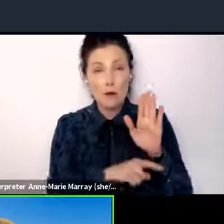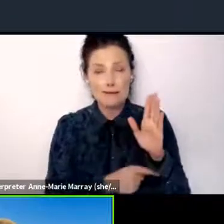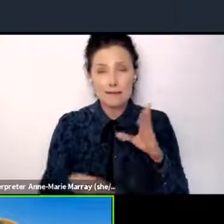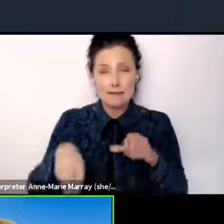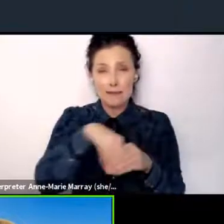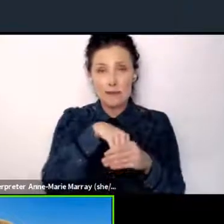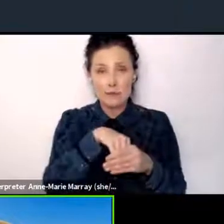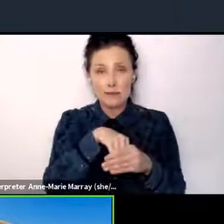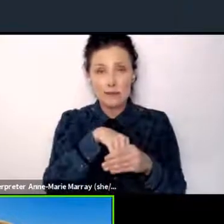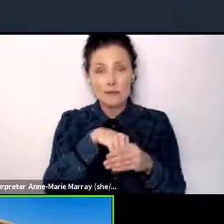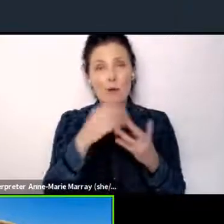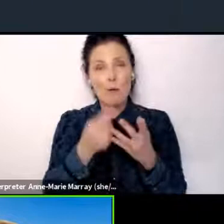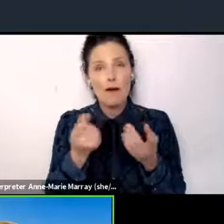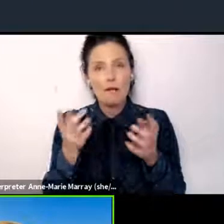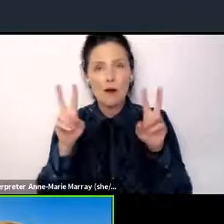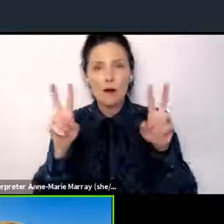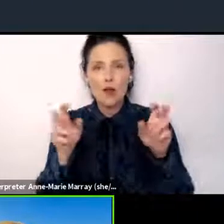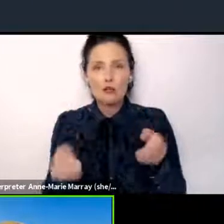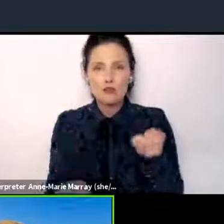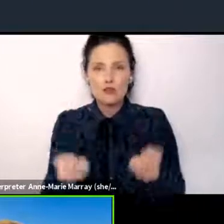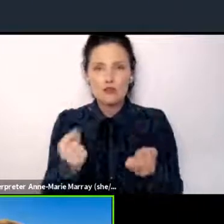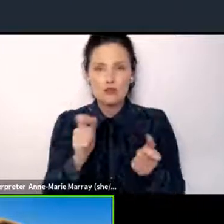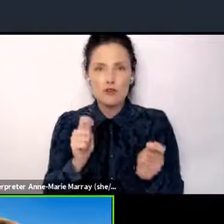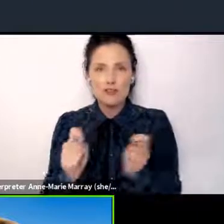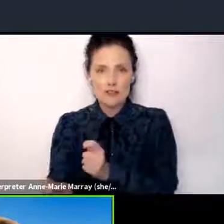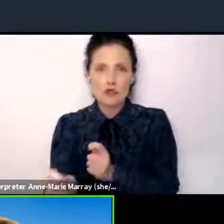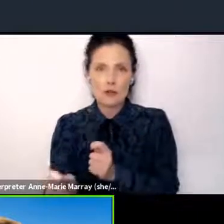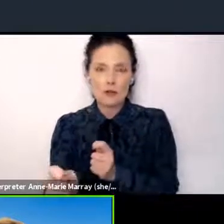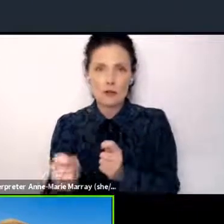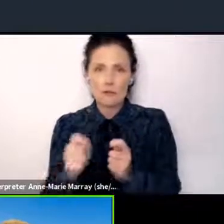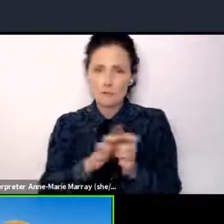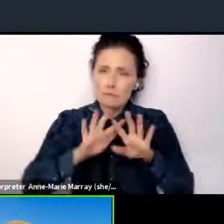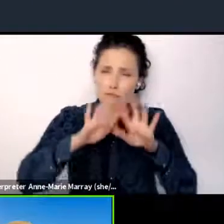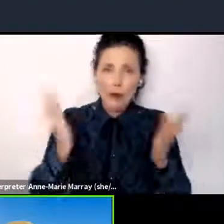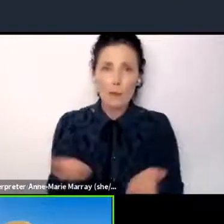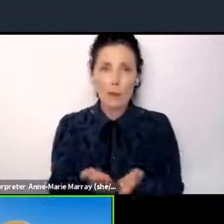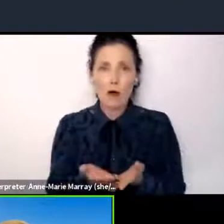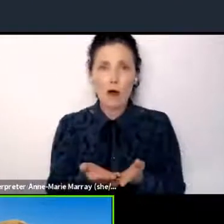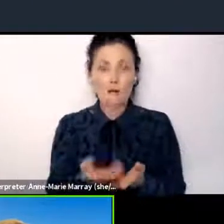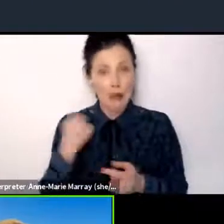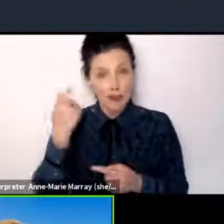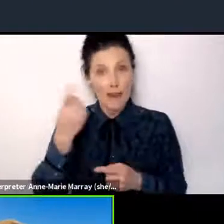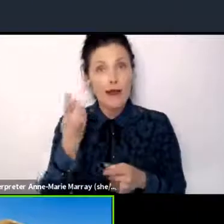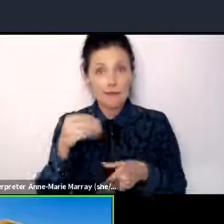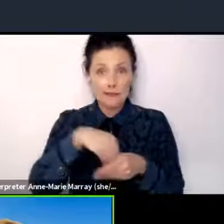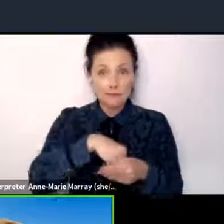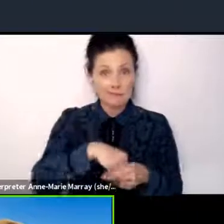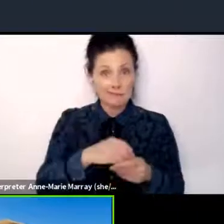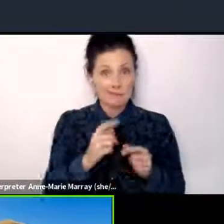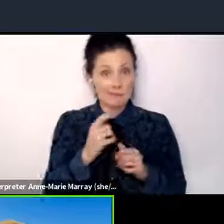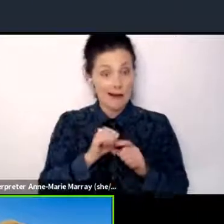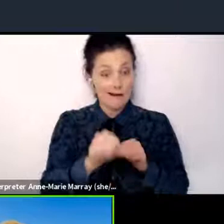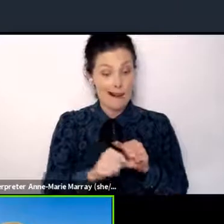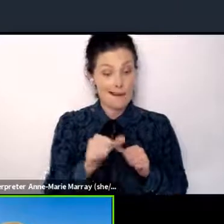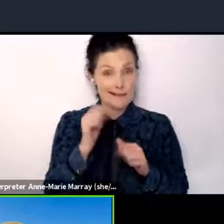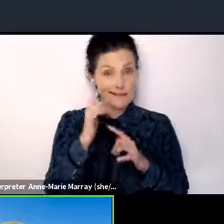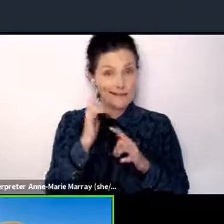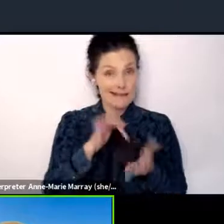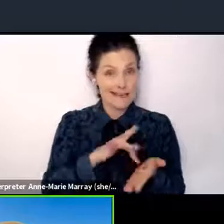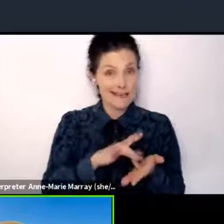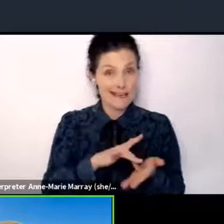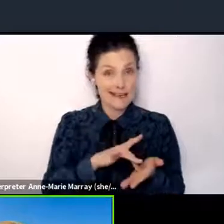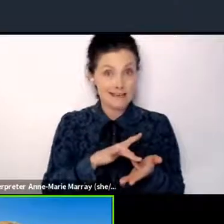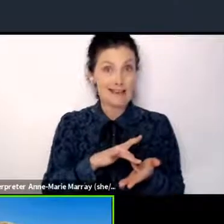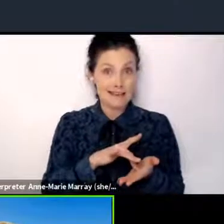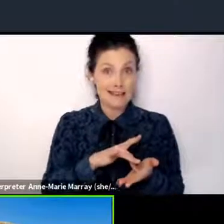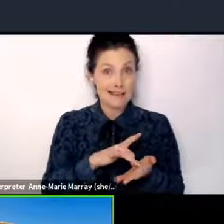transition pilots in cities around the world from Accra to Warsaw and are really pleased that London is going to be our next pilot city. Delivering a just transition